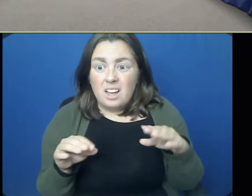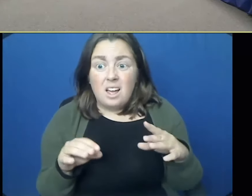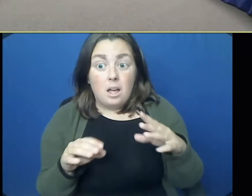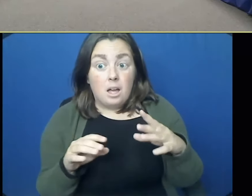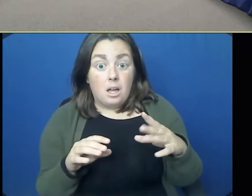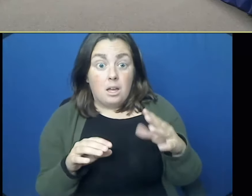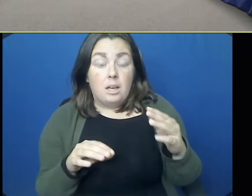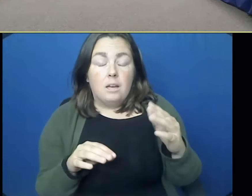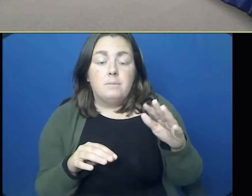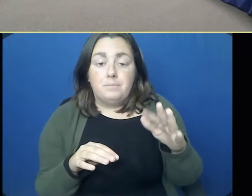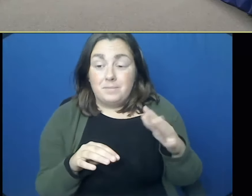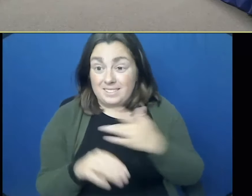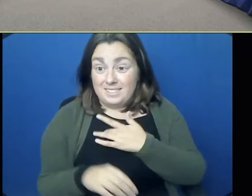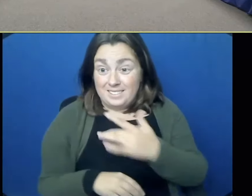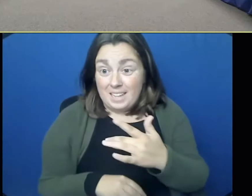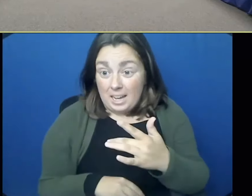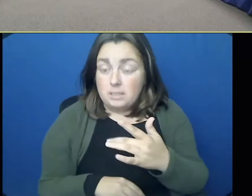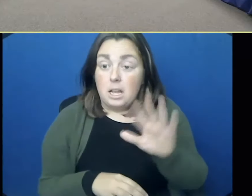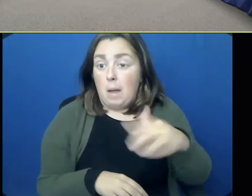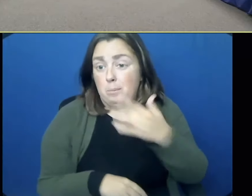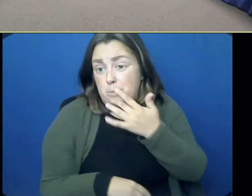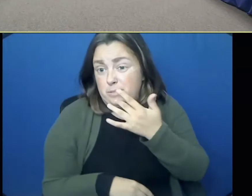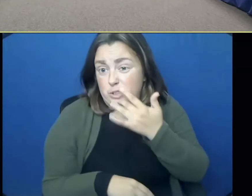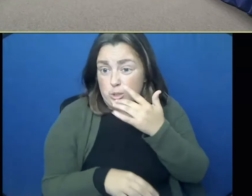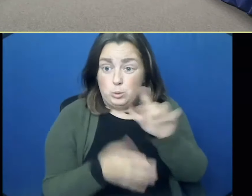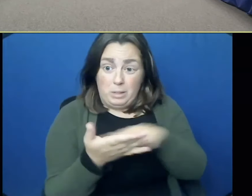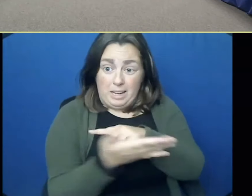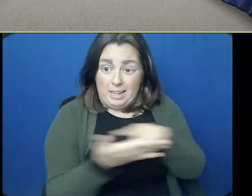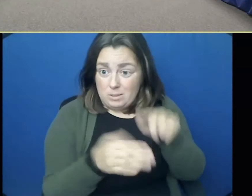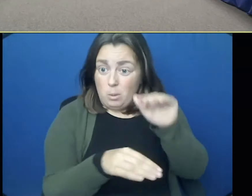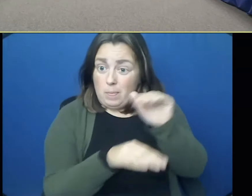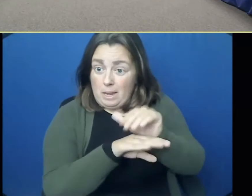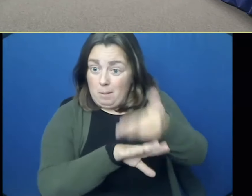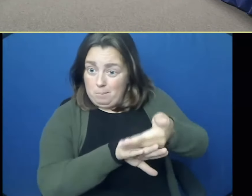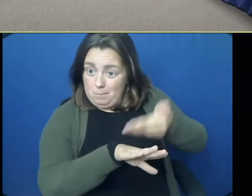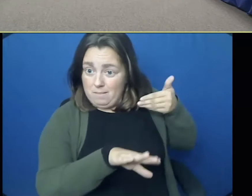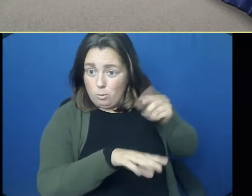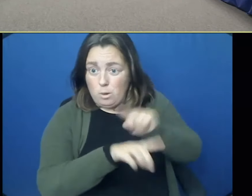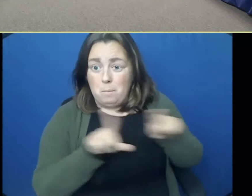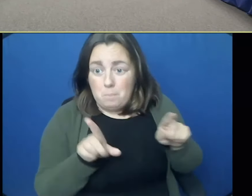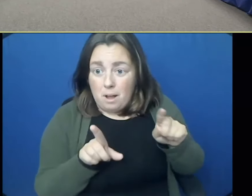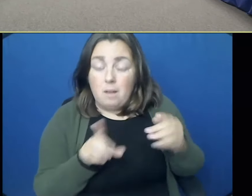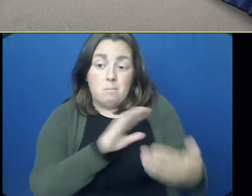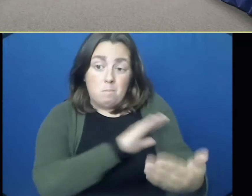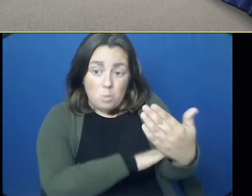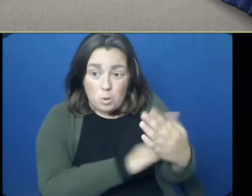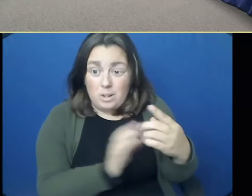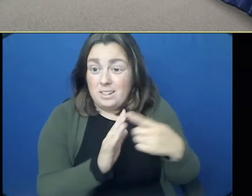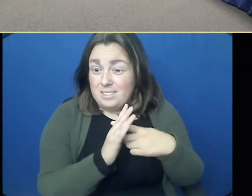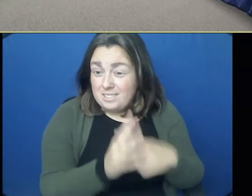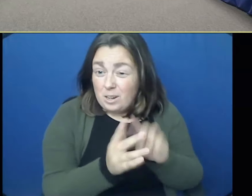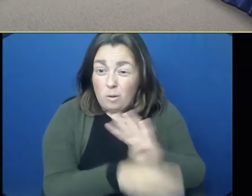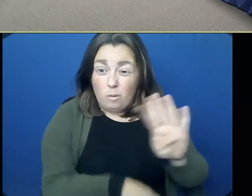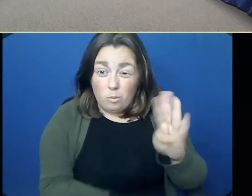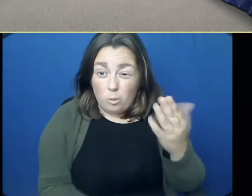canceling the night before. Those are my favorite for the record for everybody. Um, but, um, we started 4.15 in the morning.